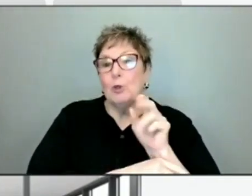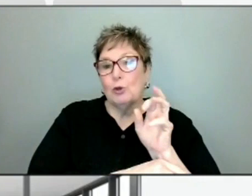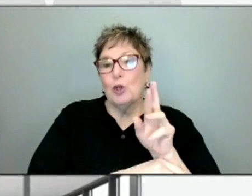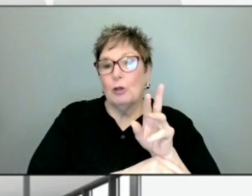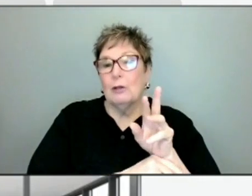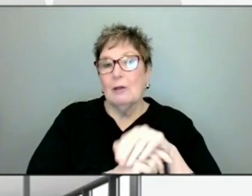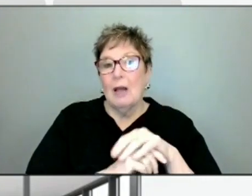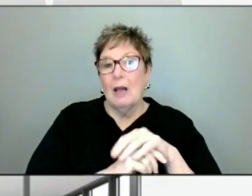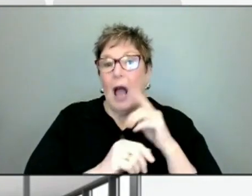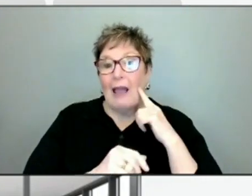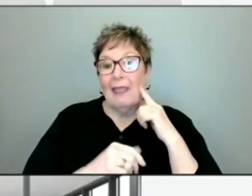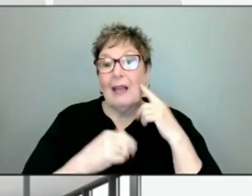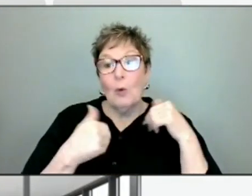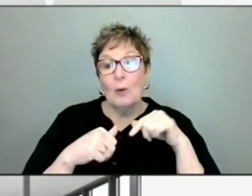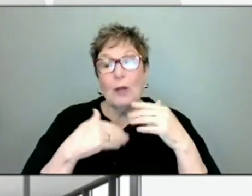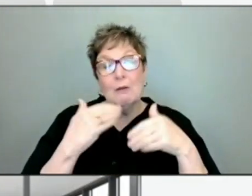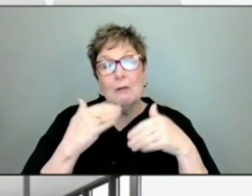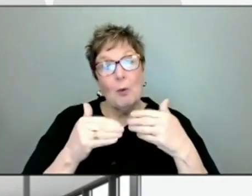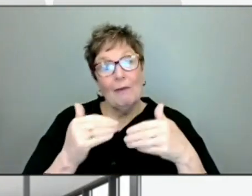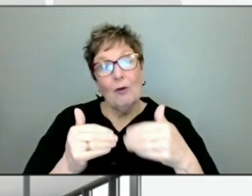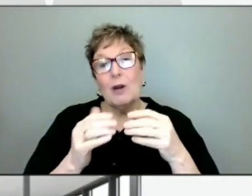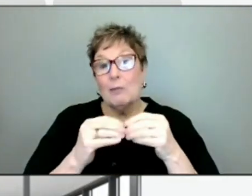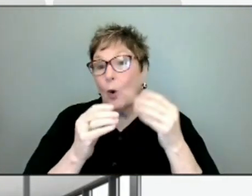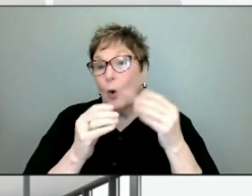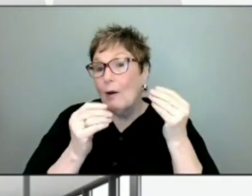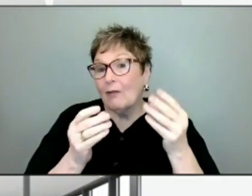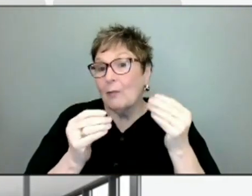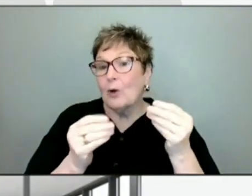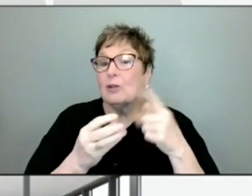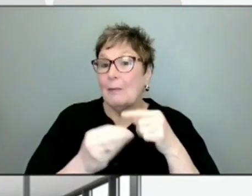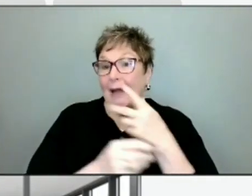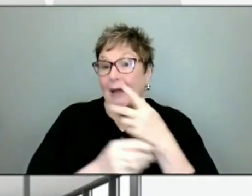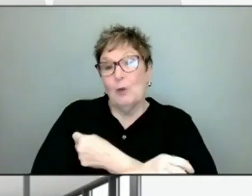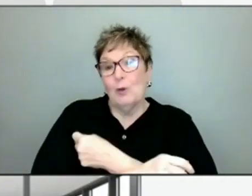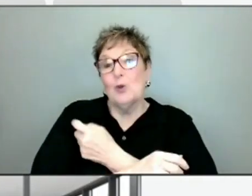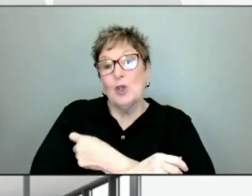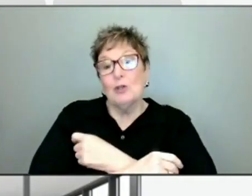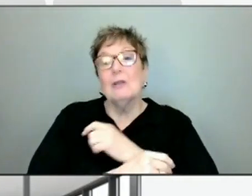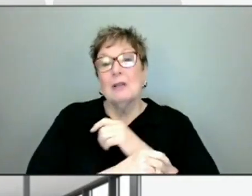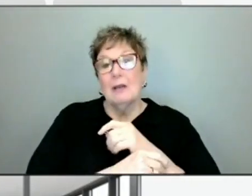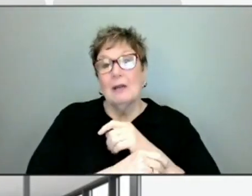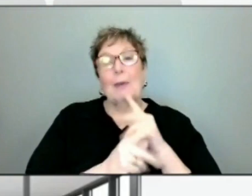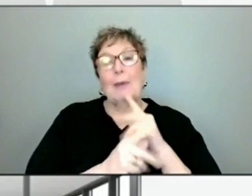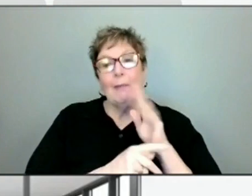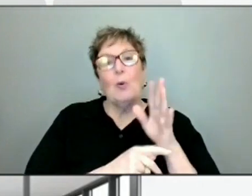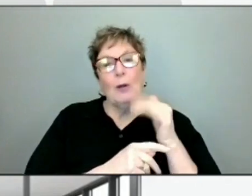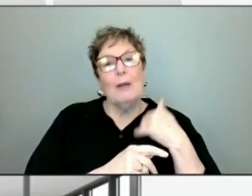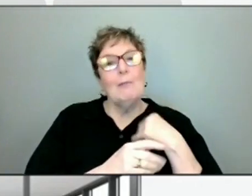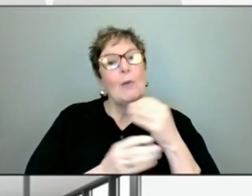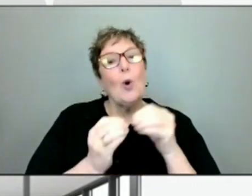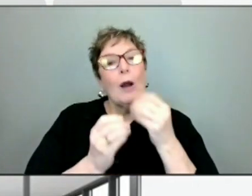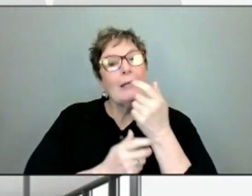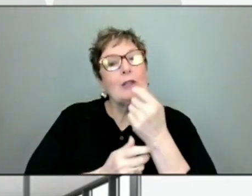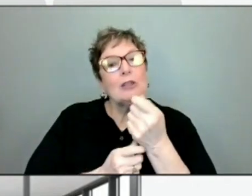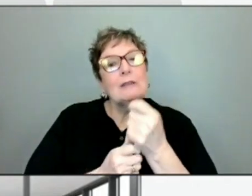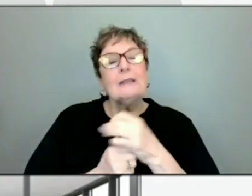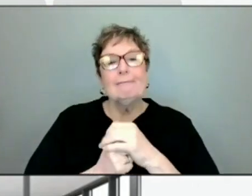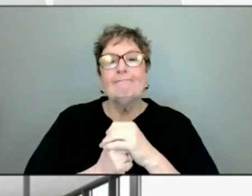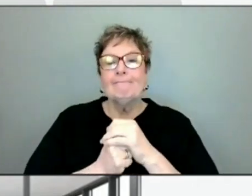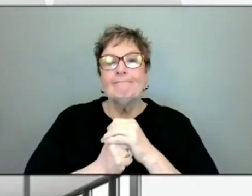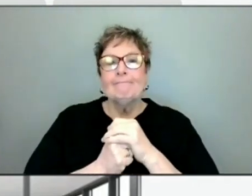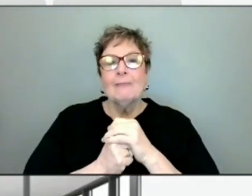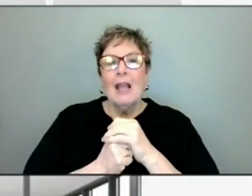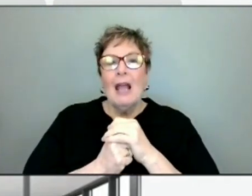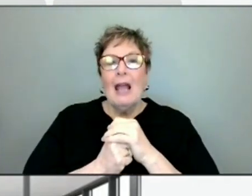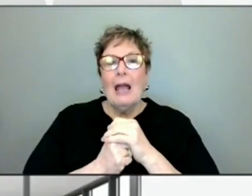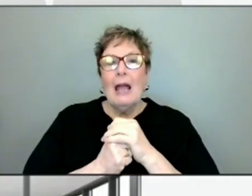I think as we move forward and more information is out there about boosters and the need for boosters, people are going to be more interested in those. And as we make